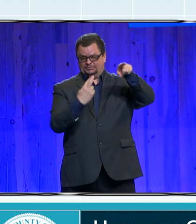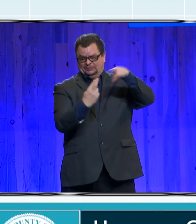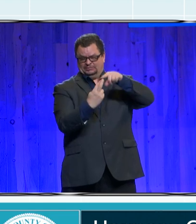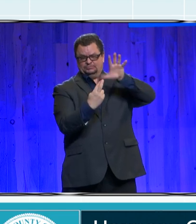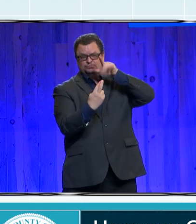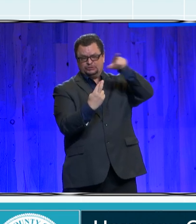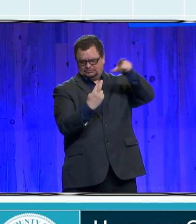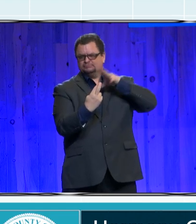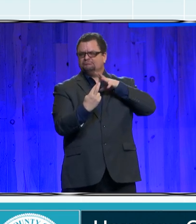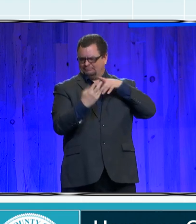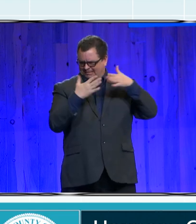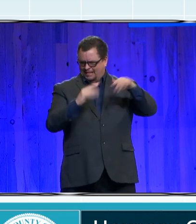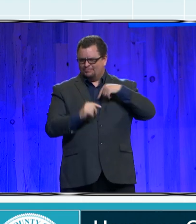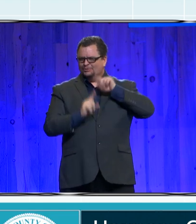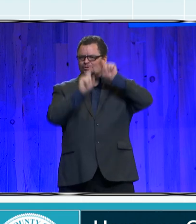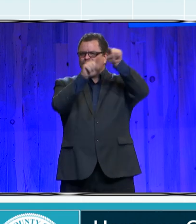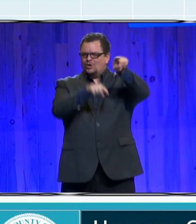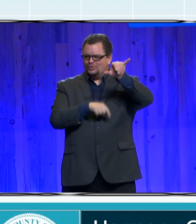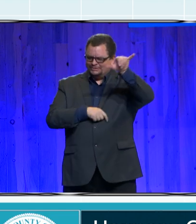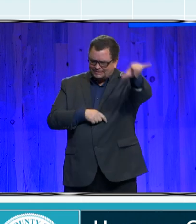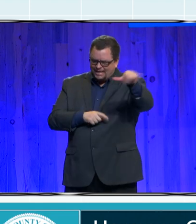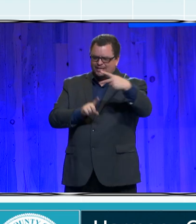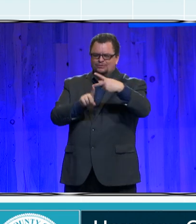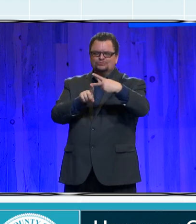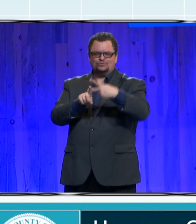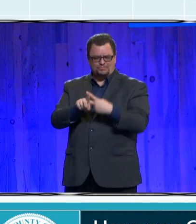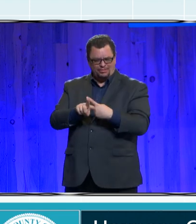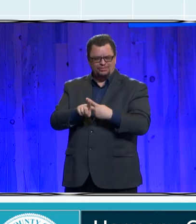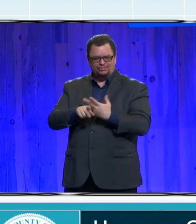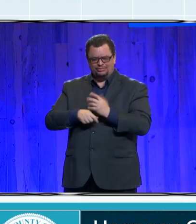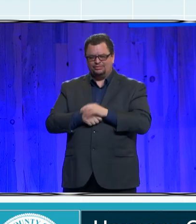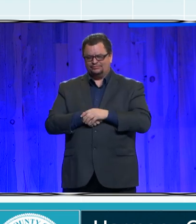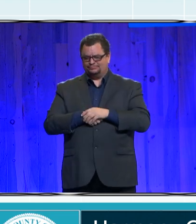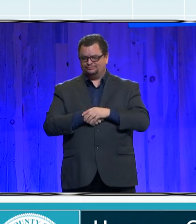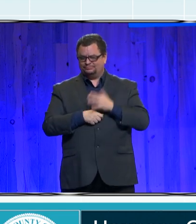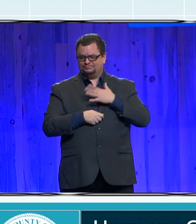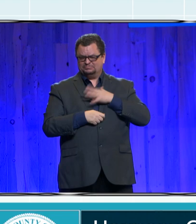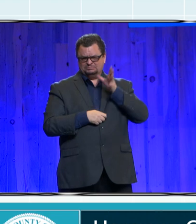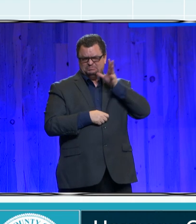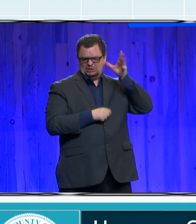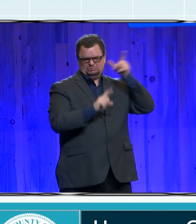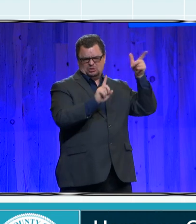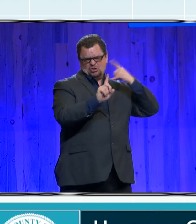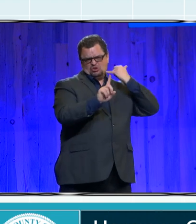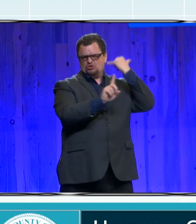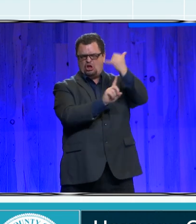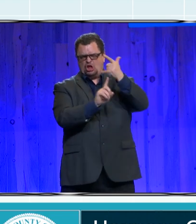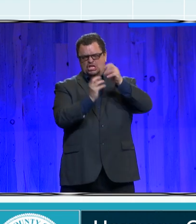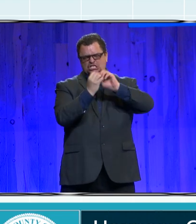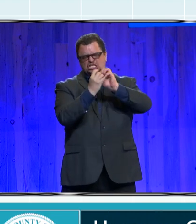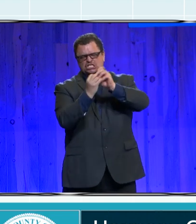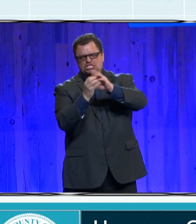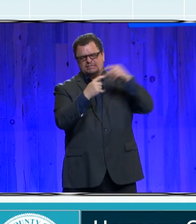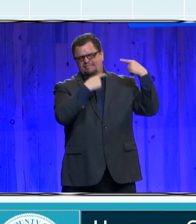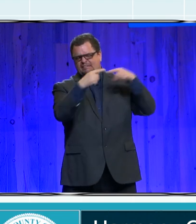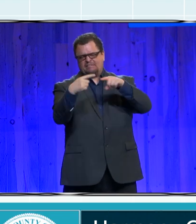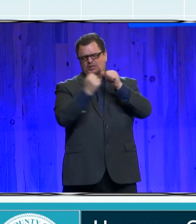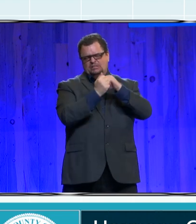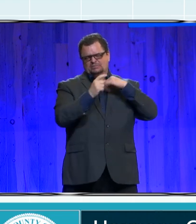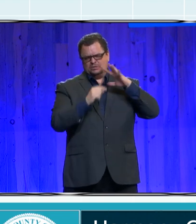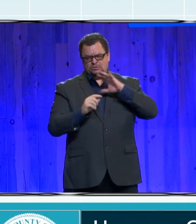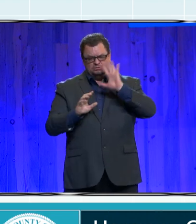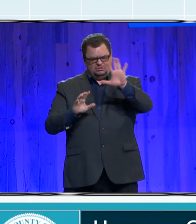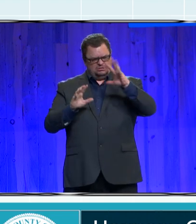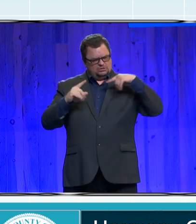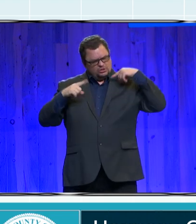then my parents would call and harass her and tell her, well, tell her crazy things. And